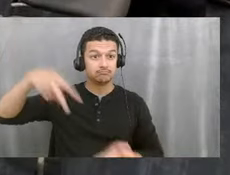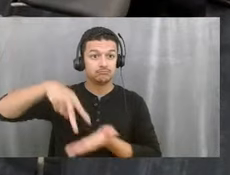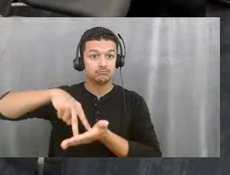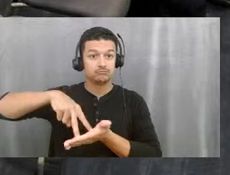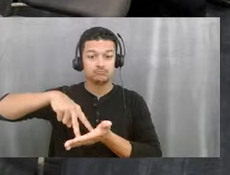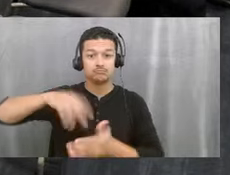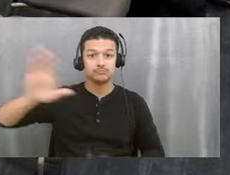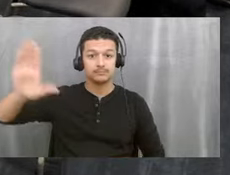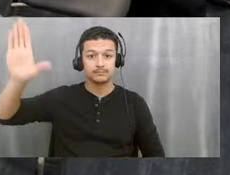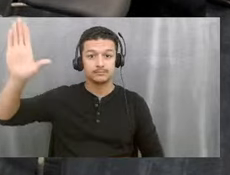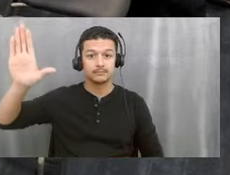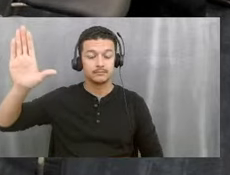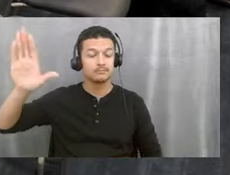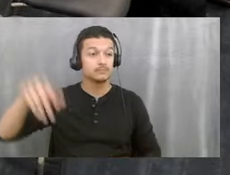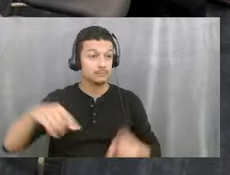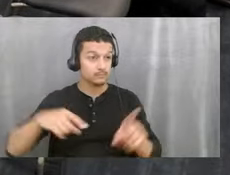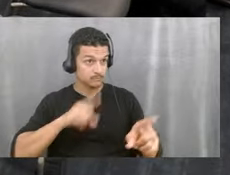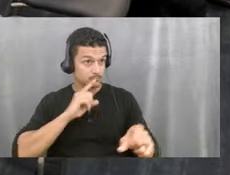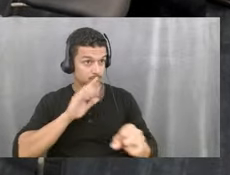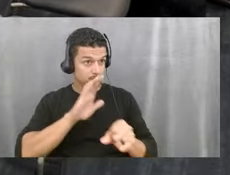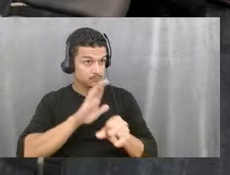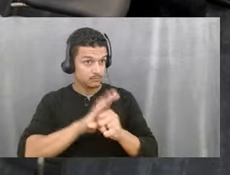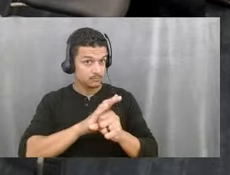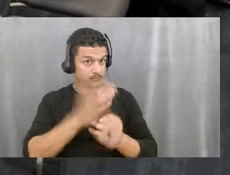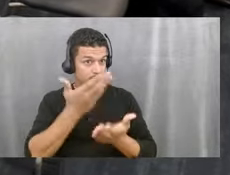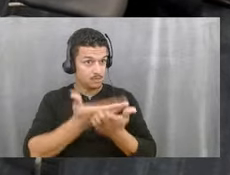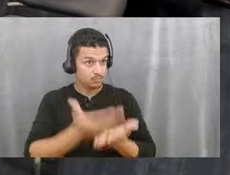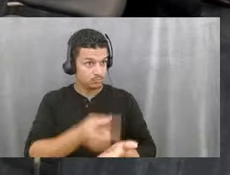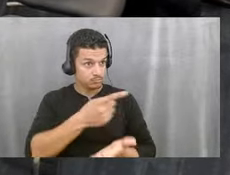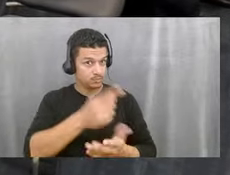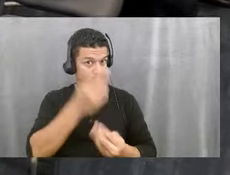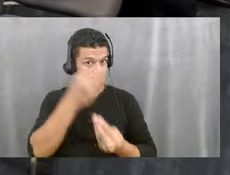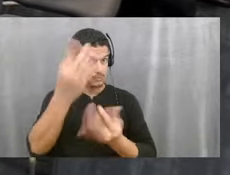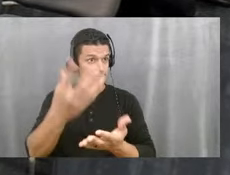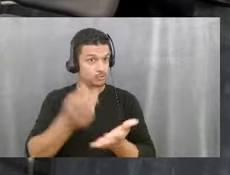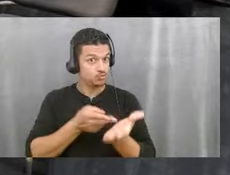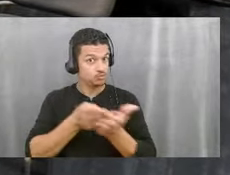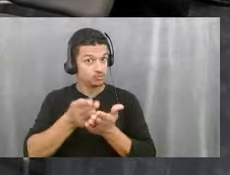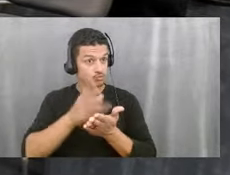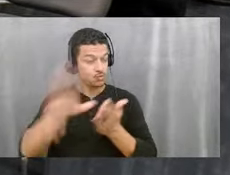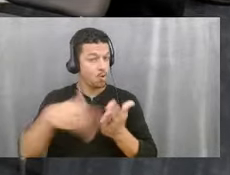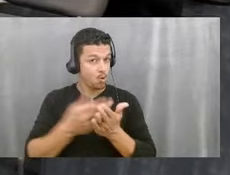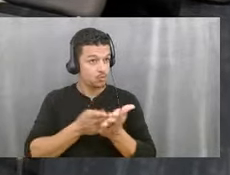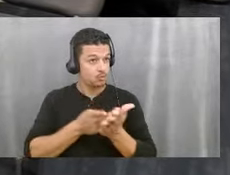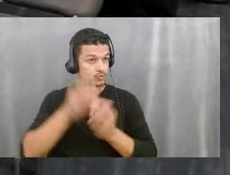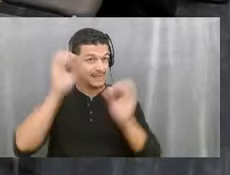Do you swear to affirm that the evidence you are about to give will be the truth, the whole truth, and nothing but the truth?